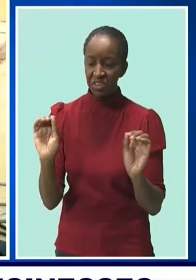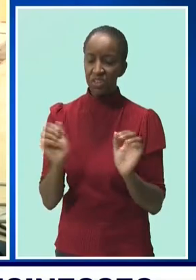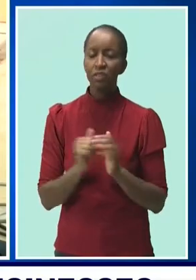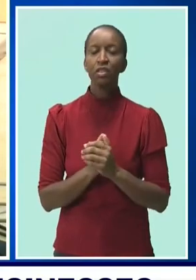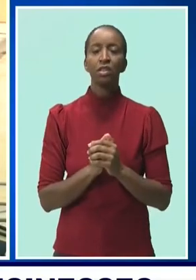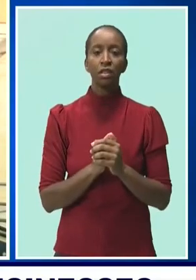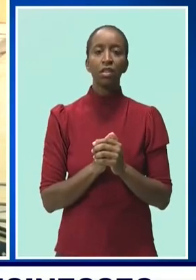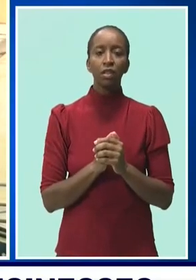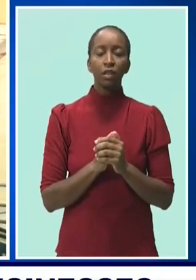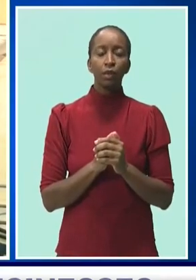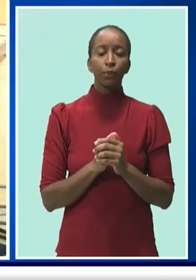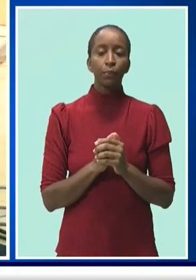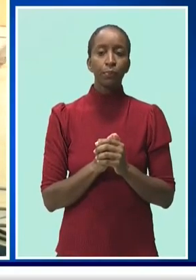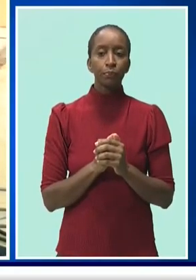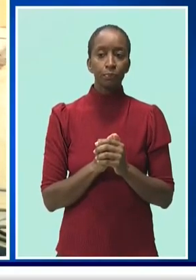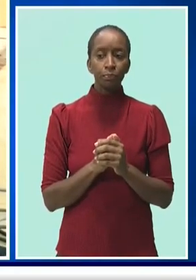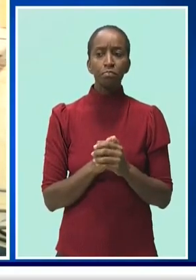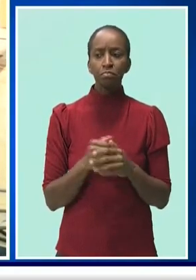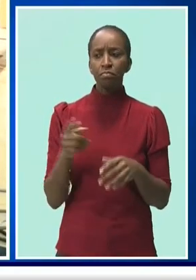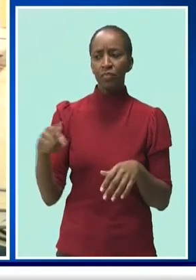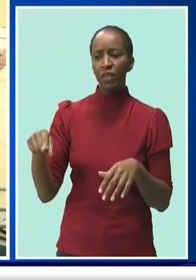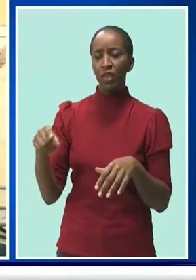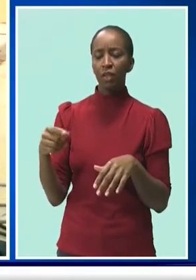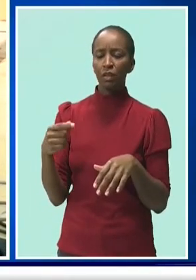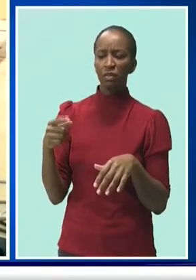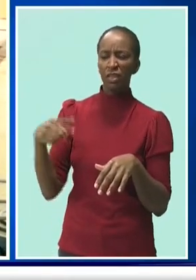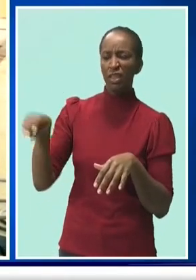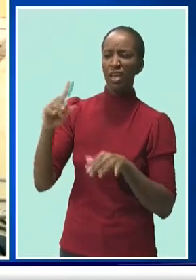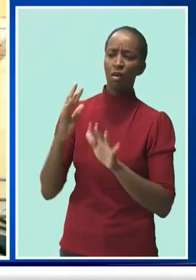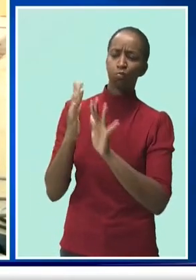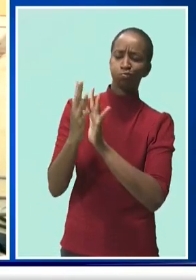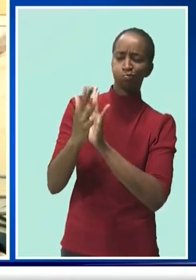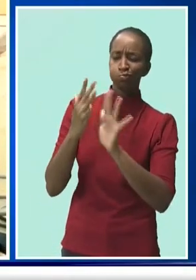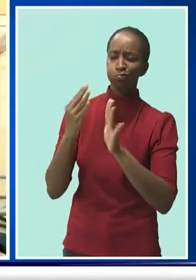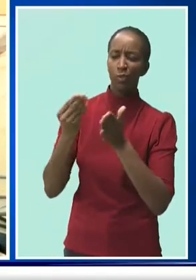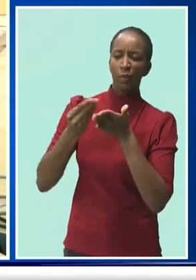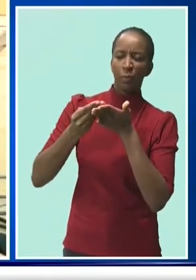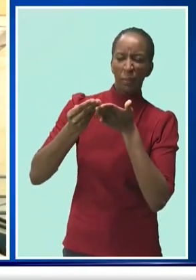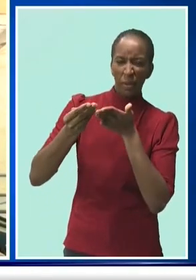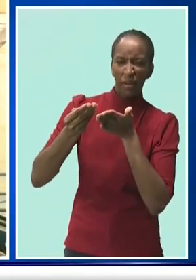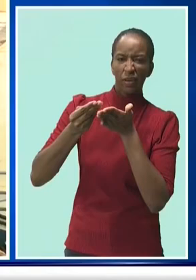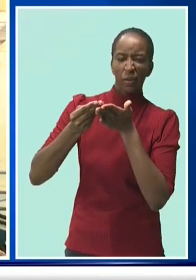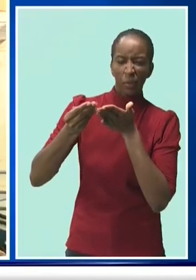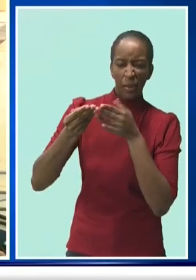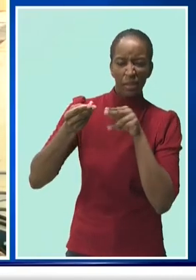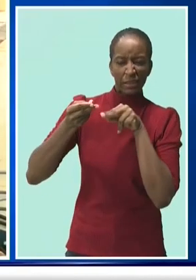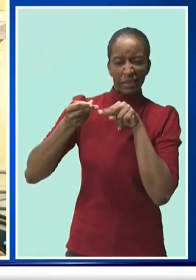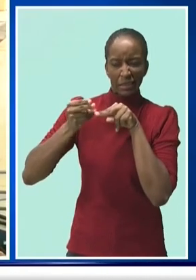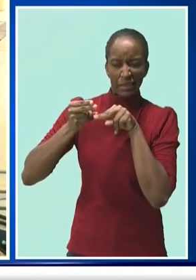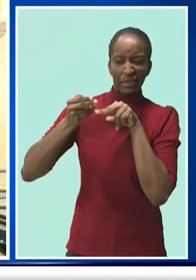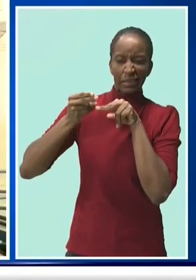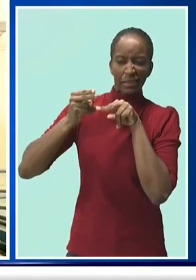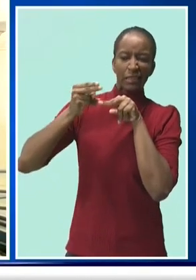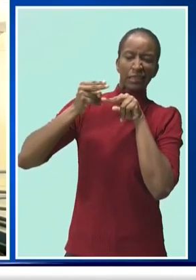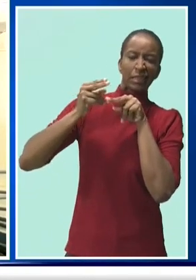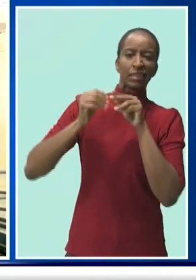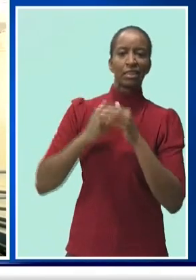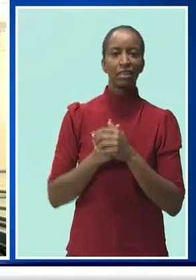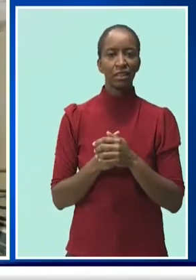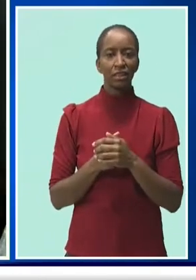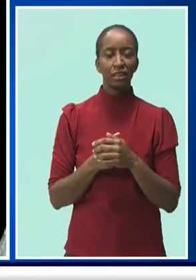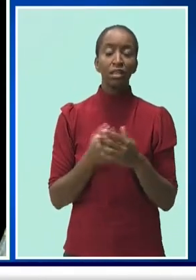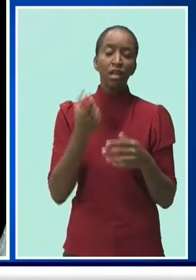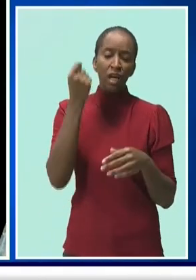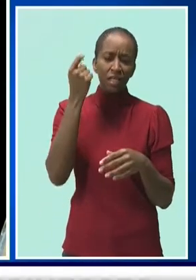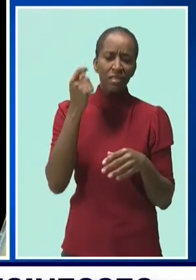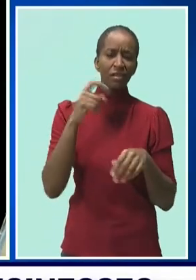due to the fact that the gates are open now and the hours are actually back to normal. Just closing an hour